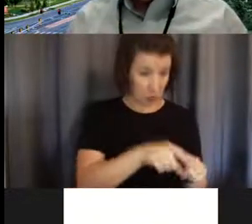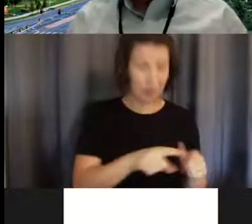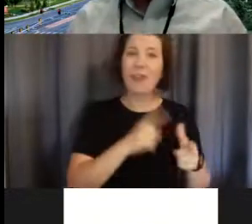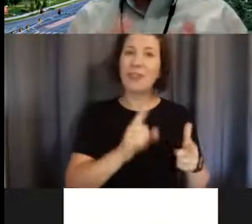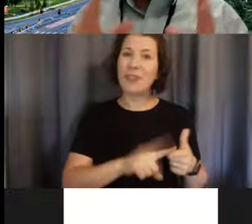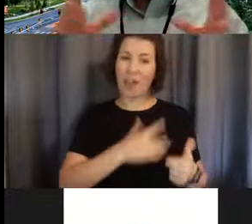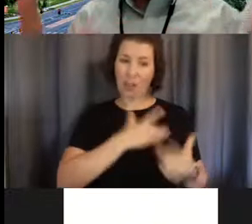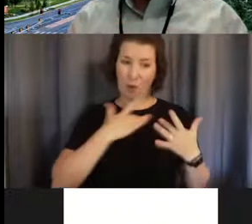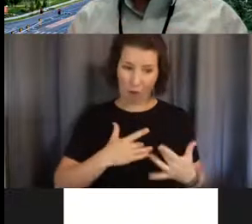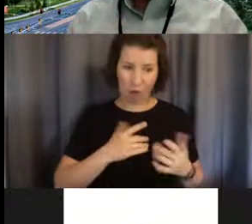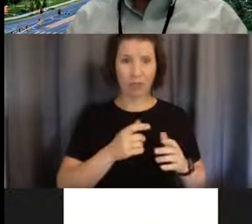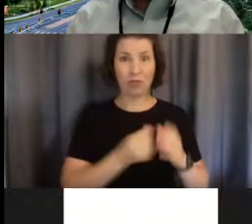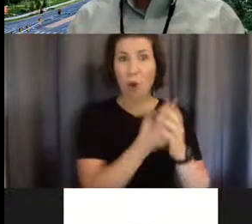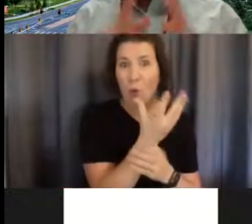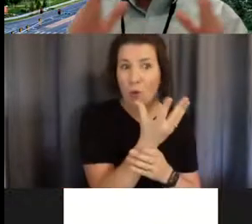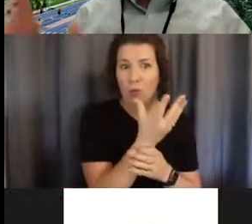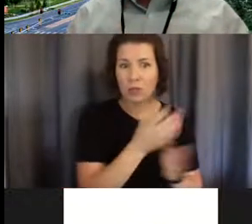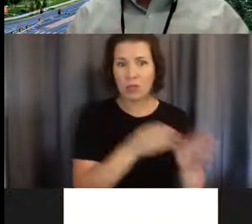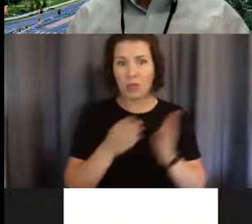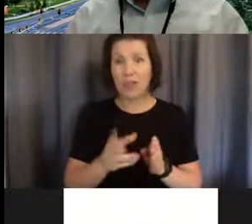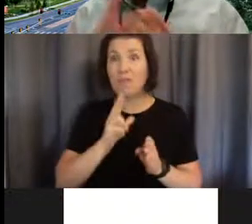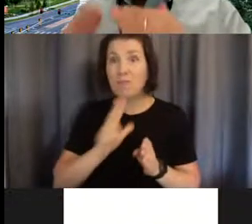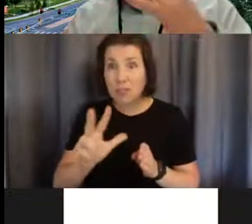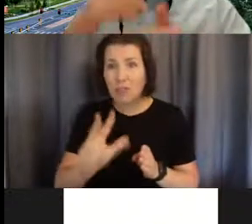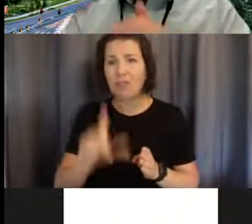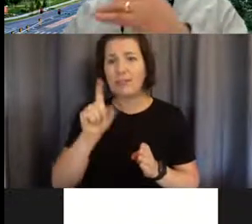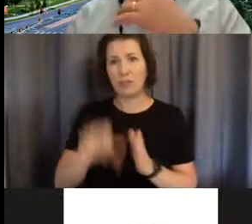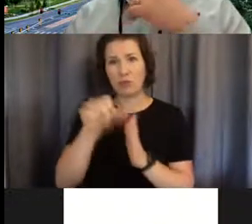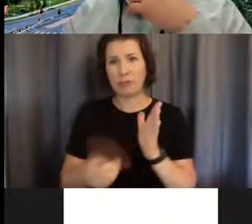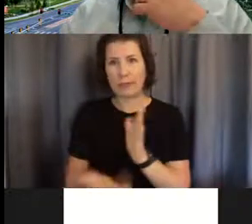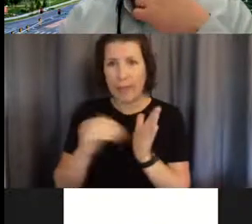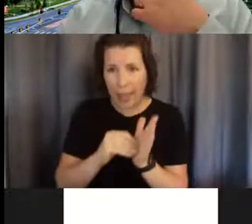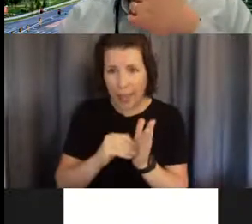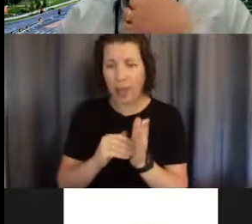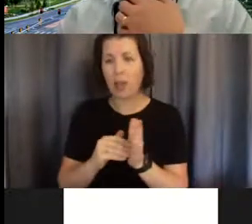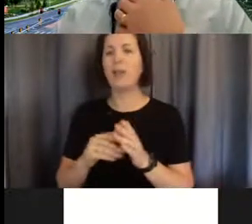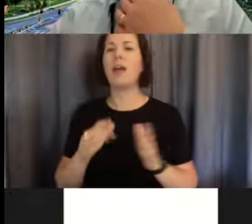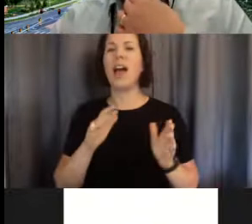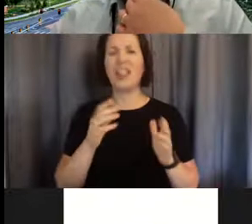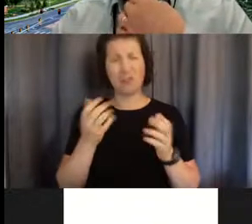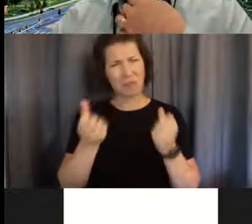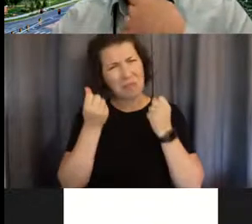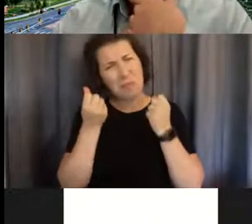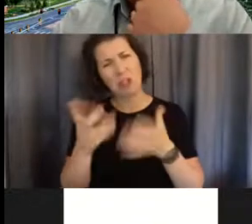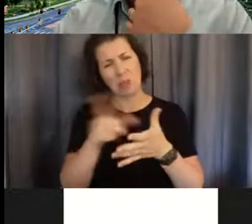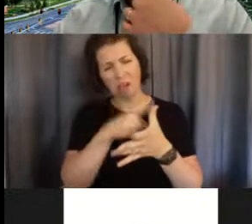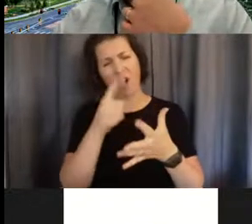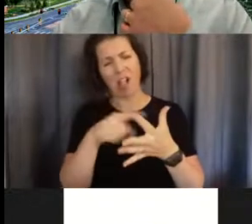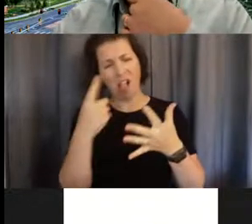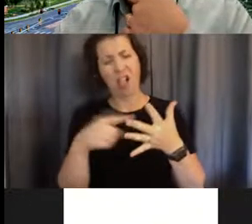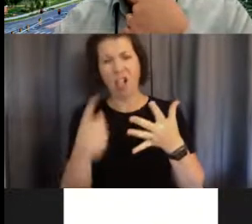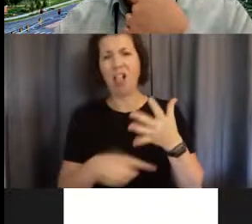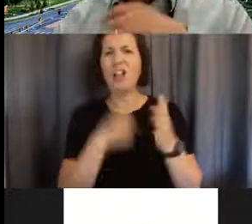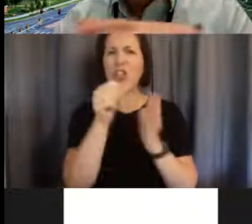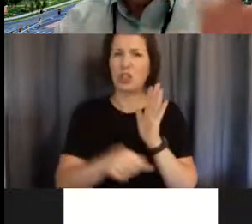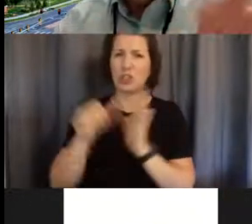another surgery at age three. And oftentimes multiple surgeries and oftentimes really the only correction